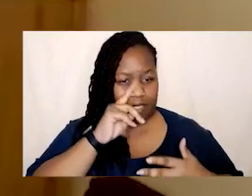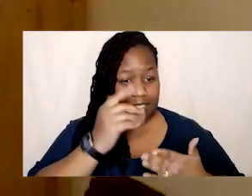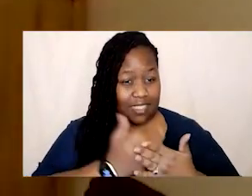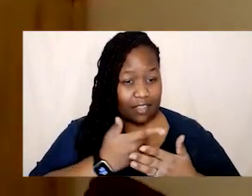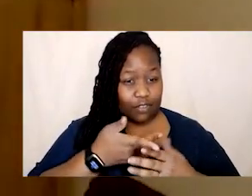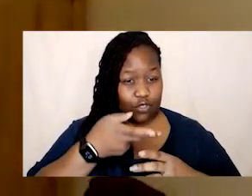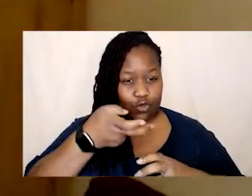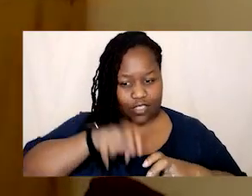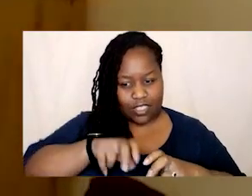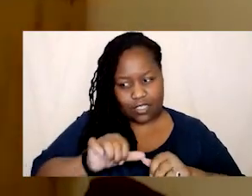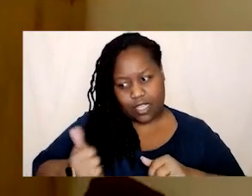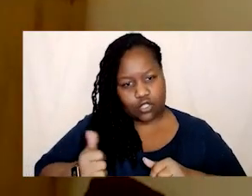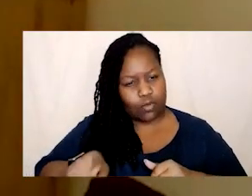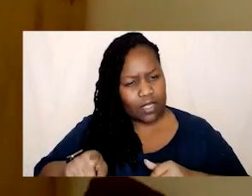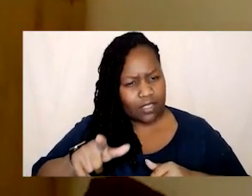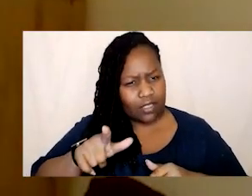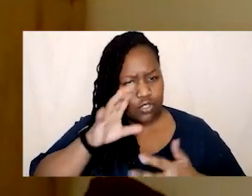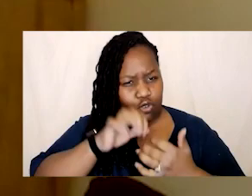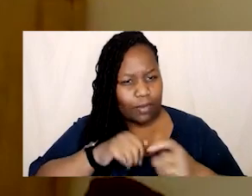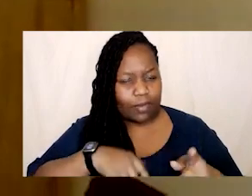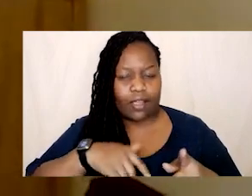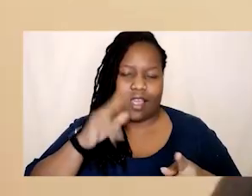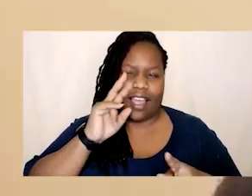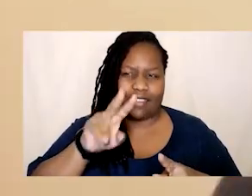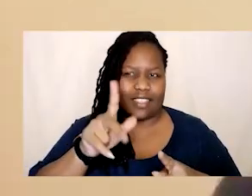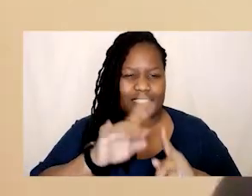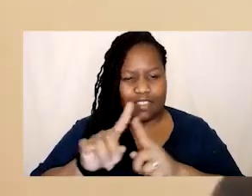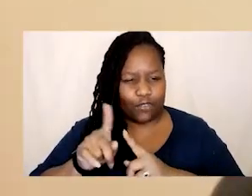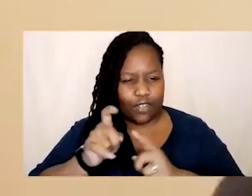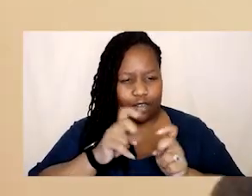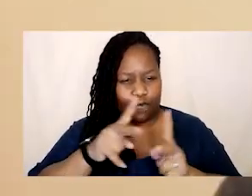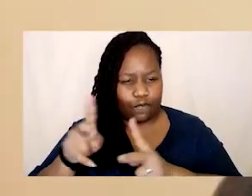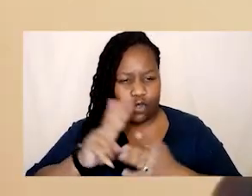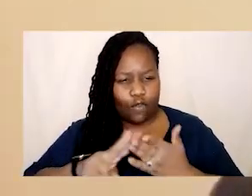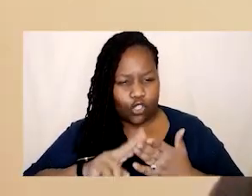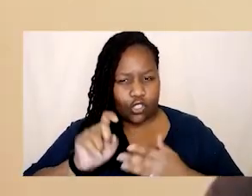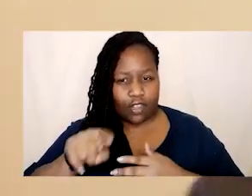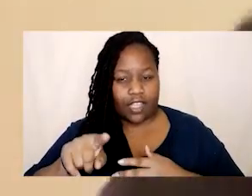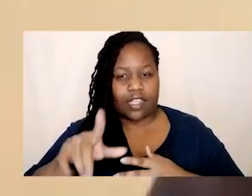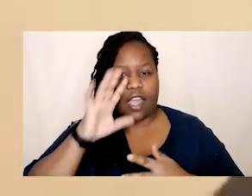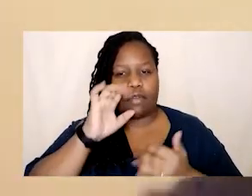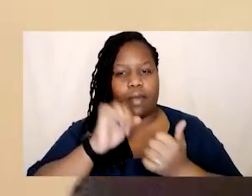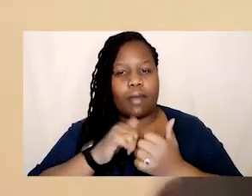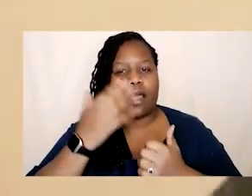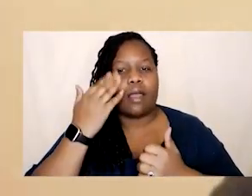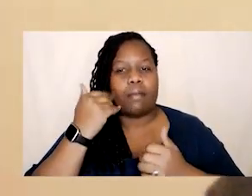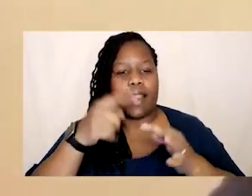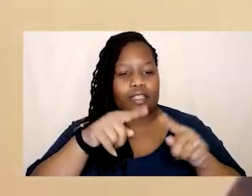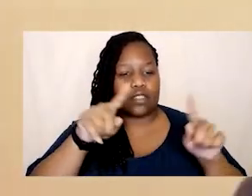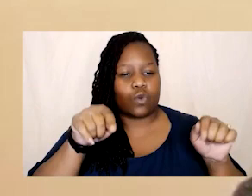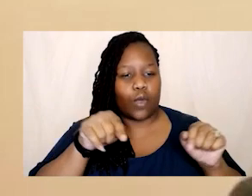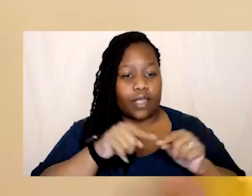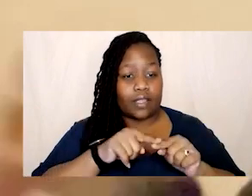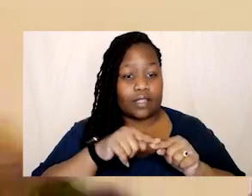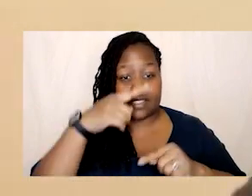seen a million iterations of that bullshit i feel like black square summer with all the squares that's a that's a